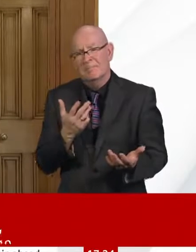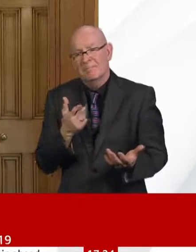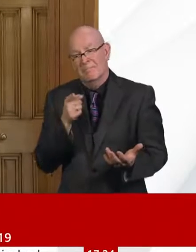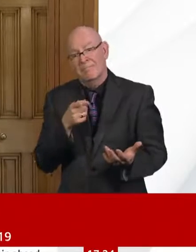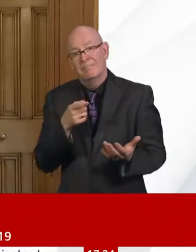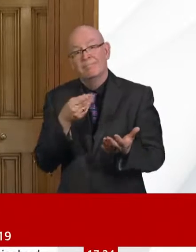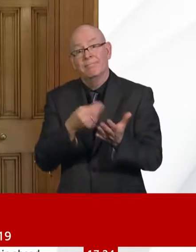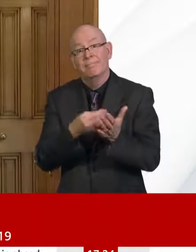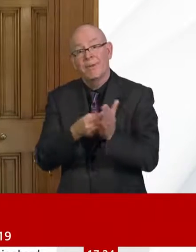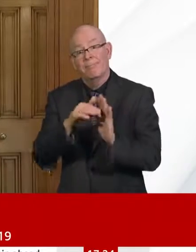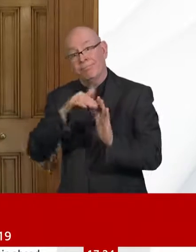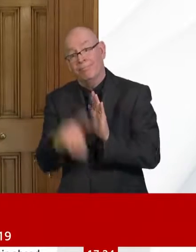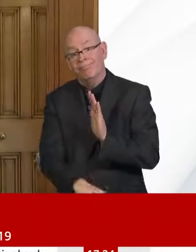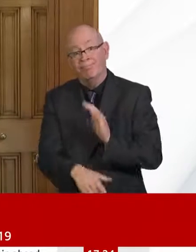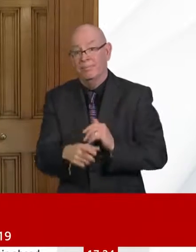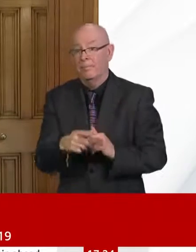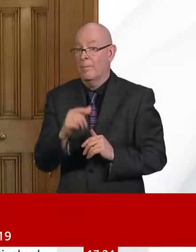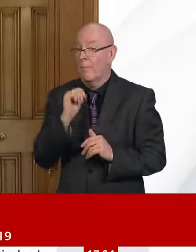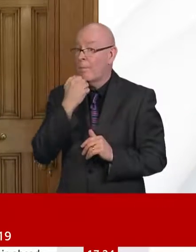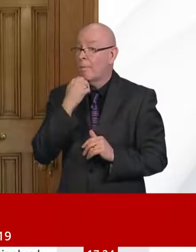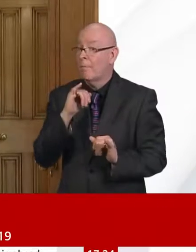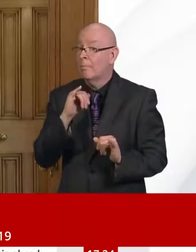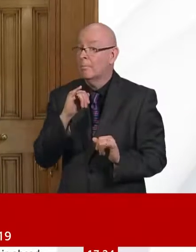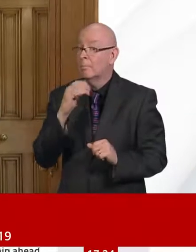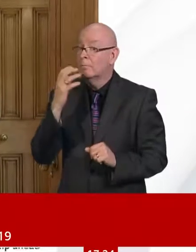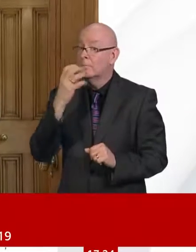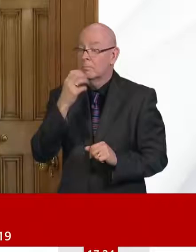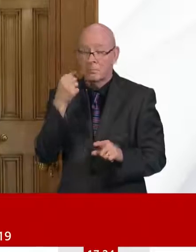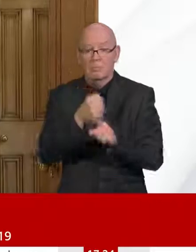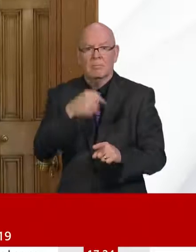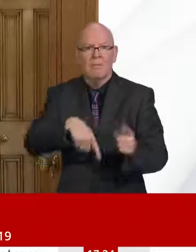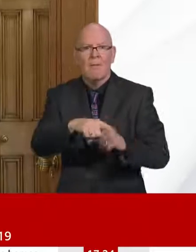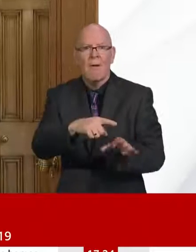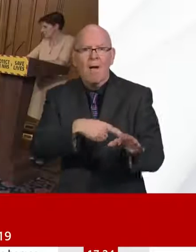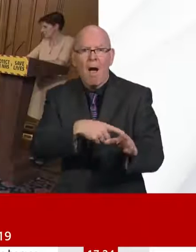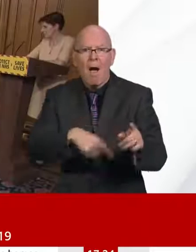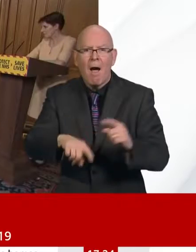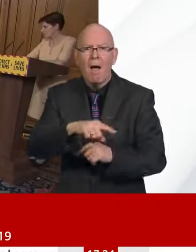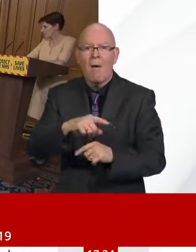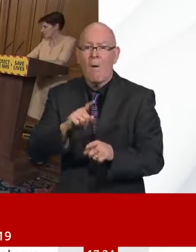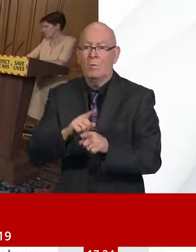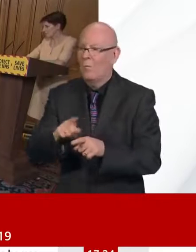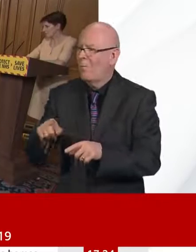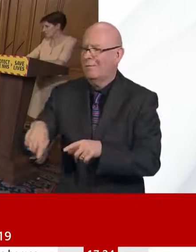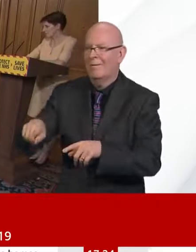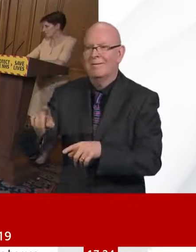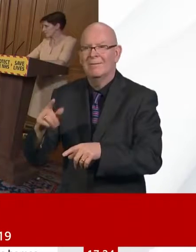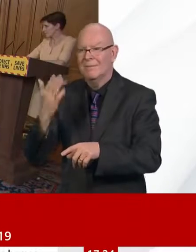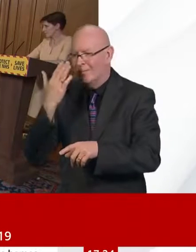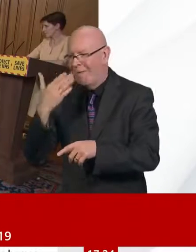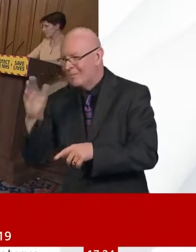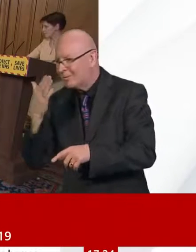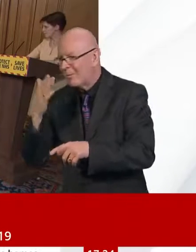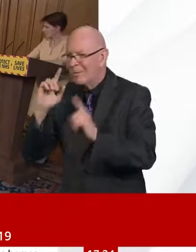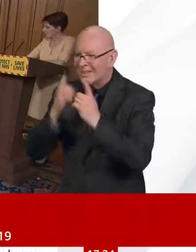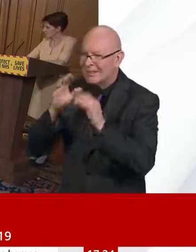the triple lock on pensions, for instance? What's your message to younger people? And to the medics, if I could ask, do you have any data on